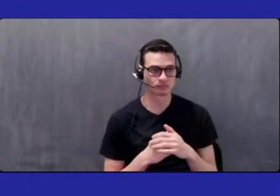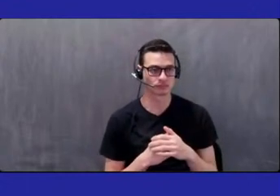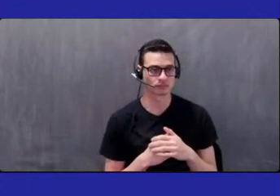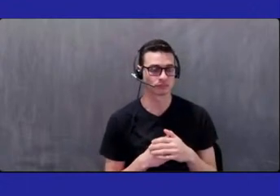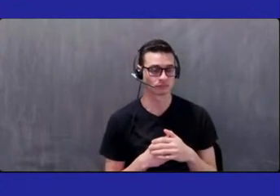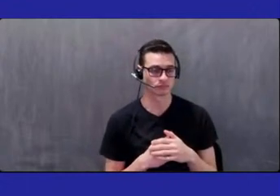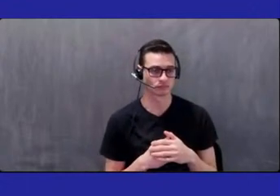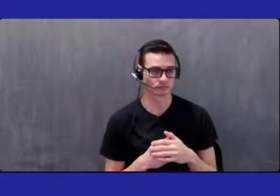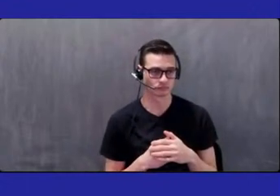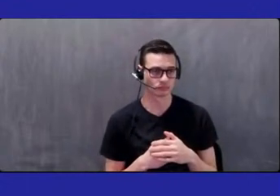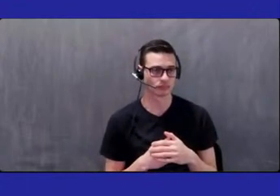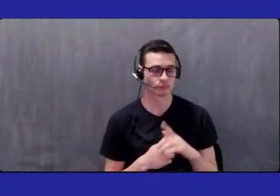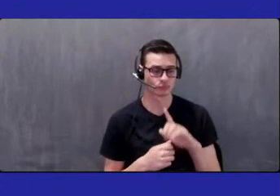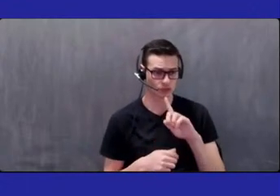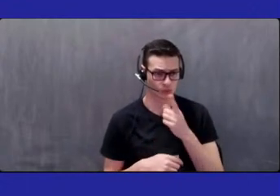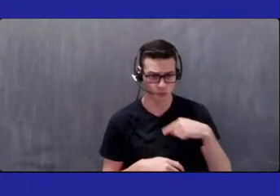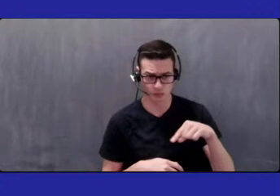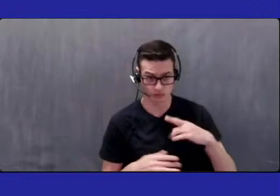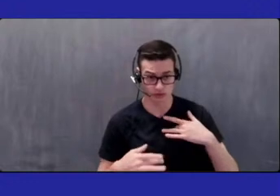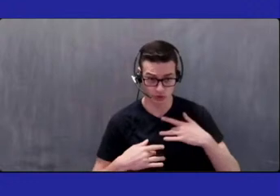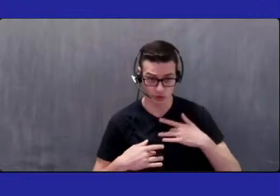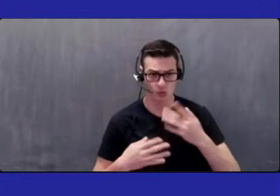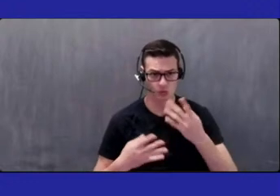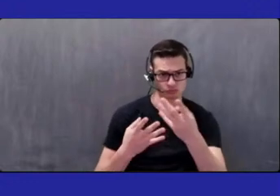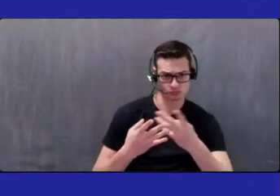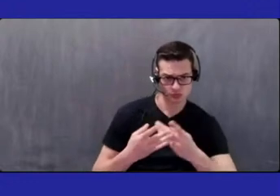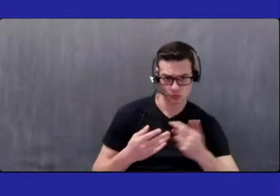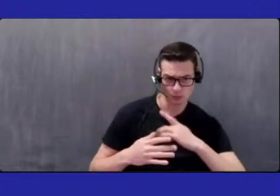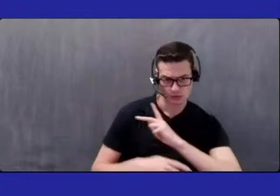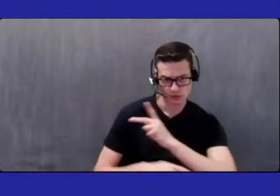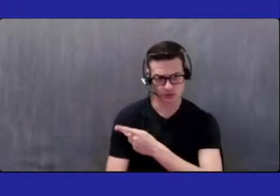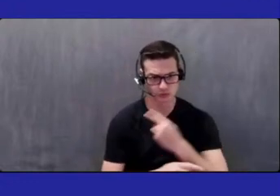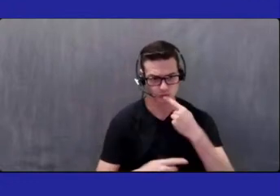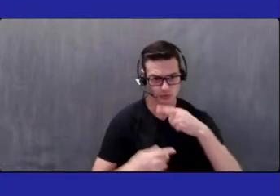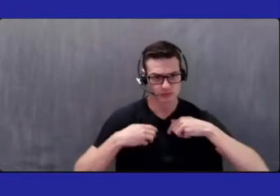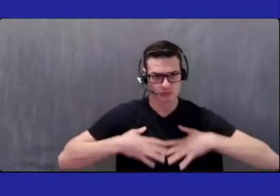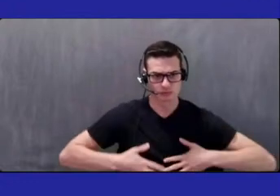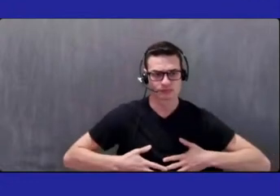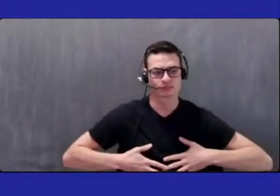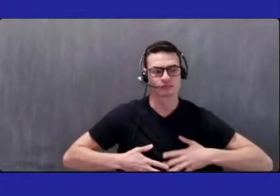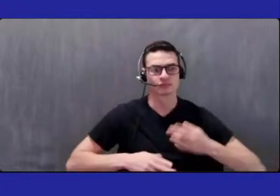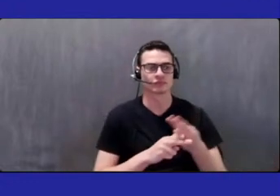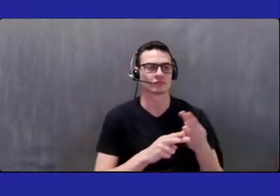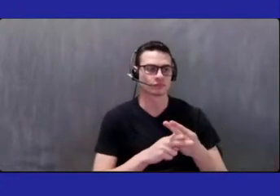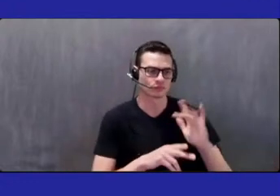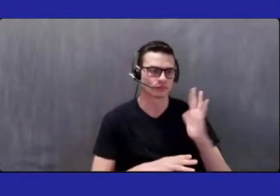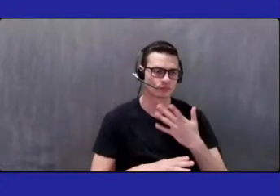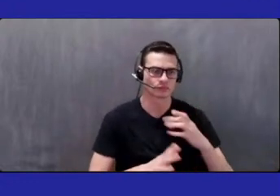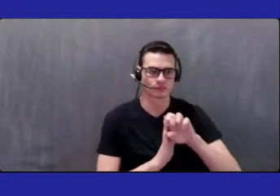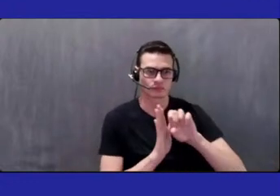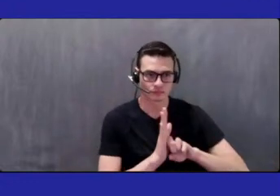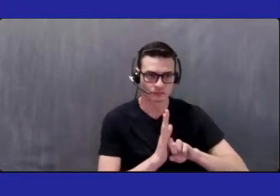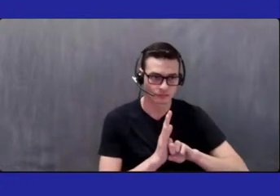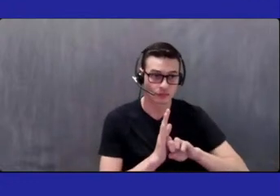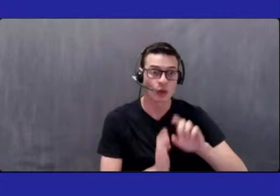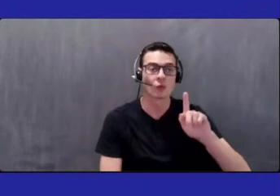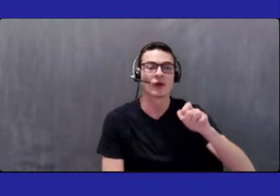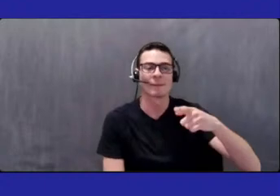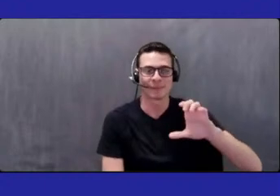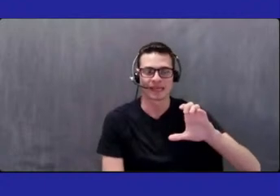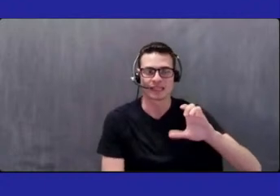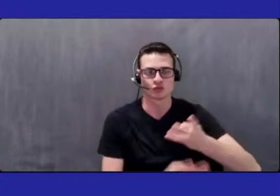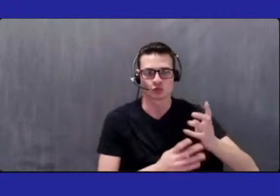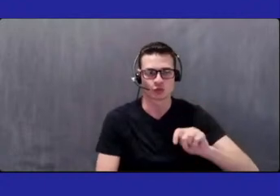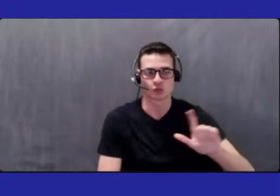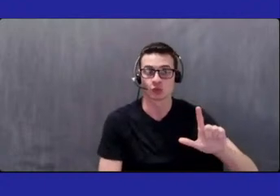concern of ours. All of our patients are screened for depression at the time of visit, utilizing our epic screening tools. The goal is really to just make sure that